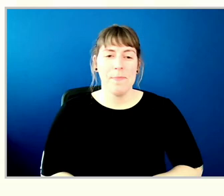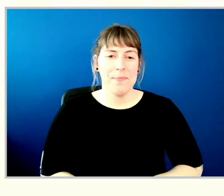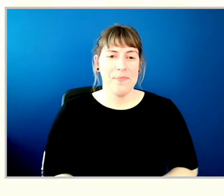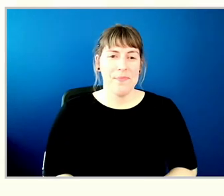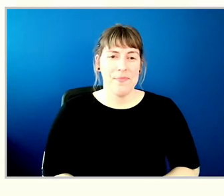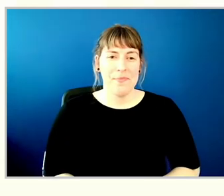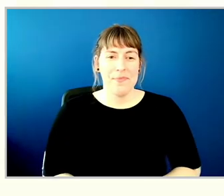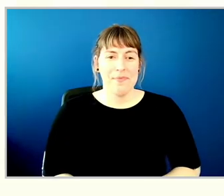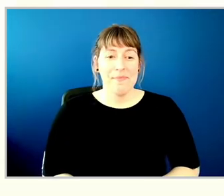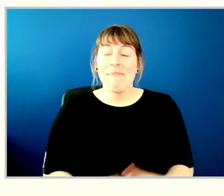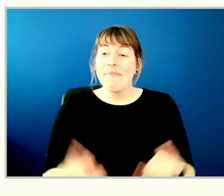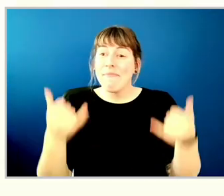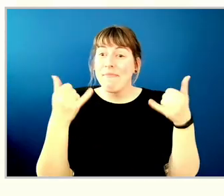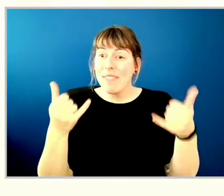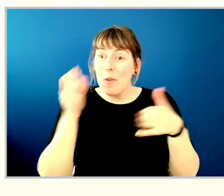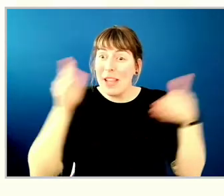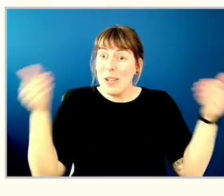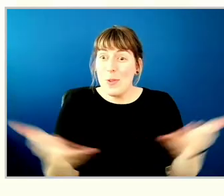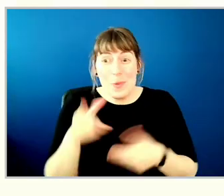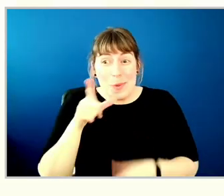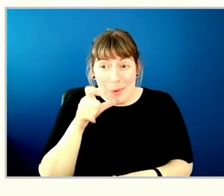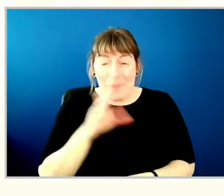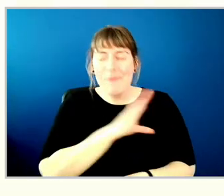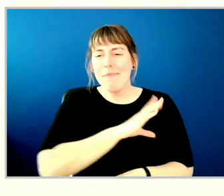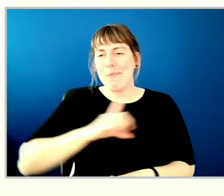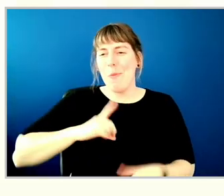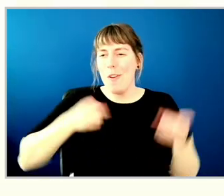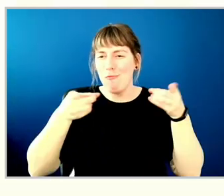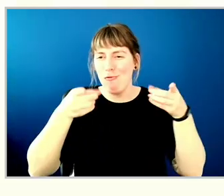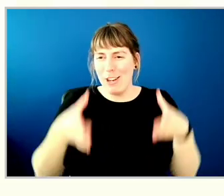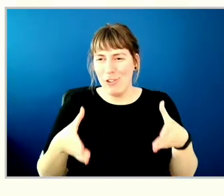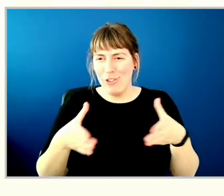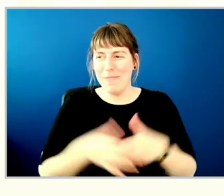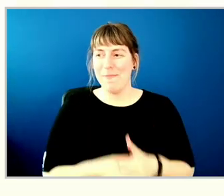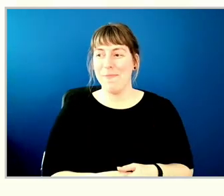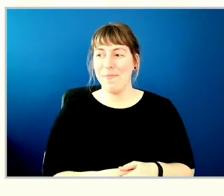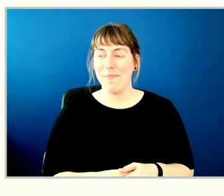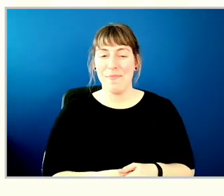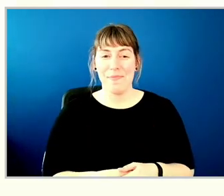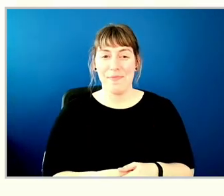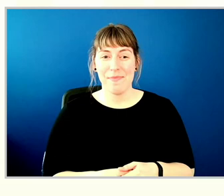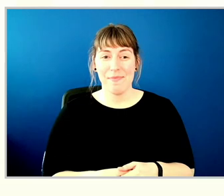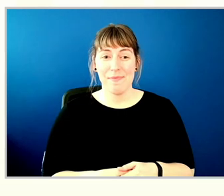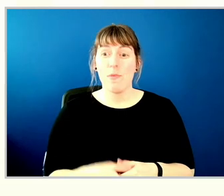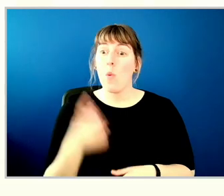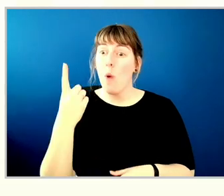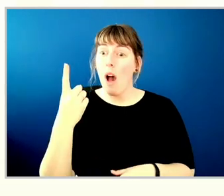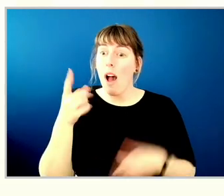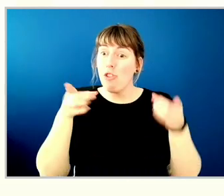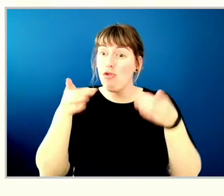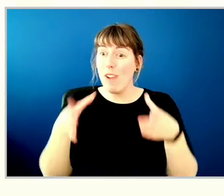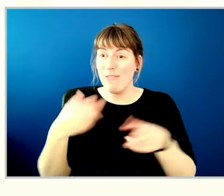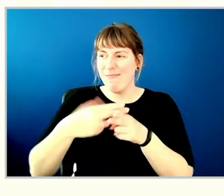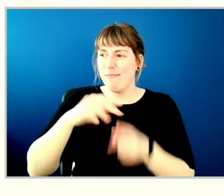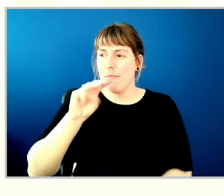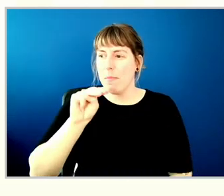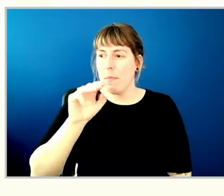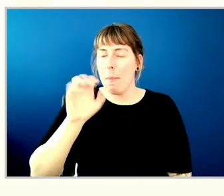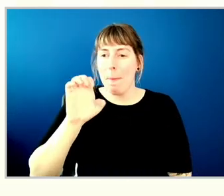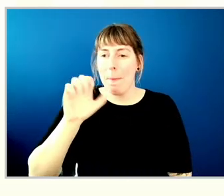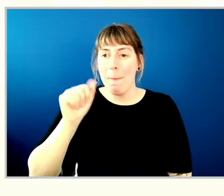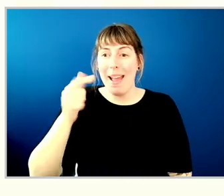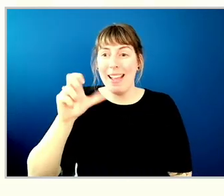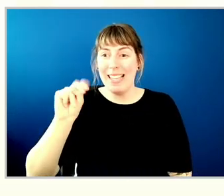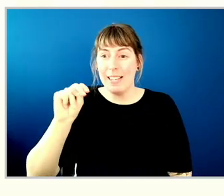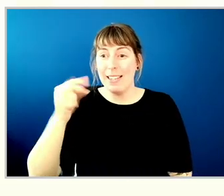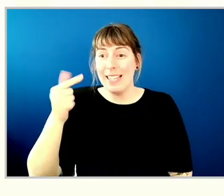I now would like to introduce our board of directors. I do want to acknowledge that one of our directors, Megan Giltrow, was not able